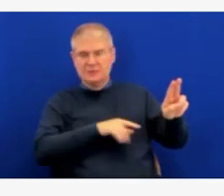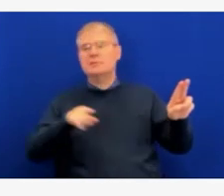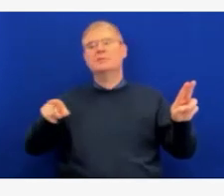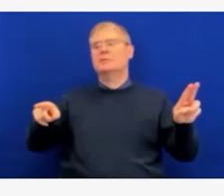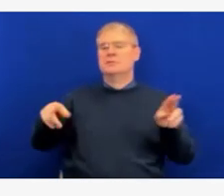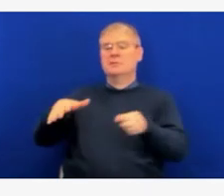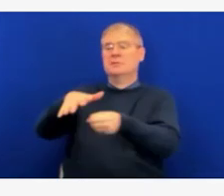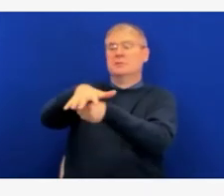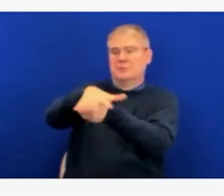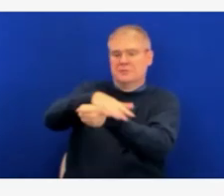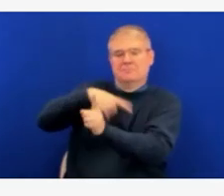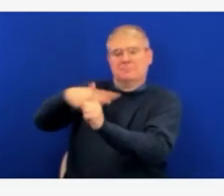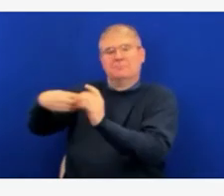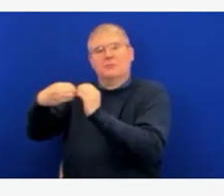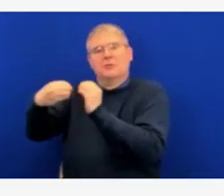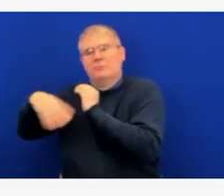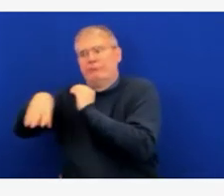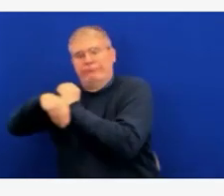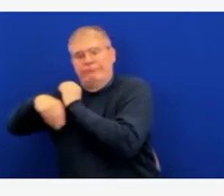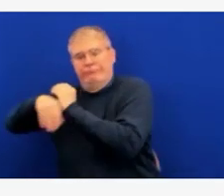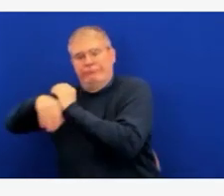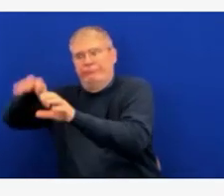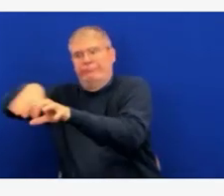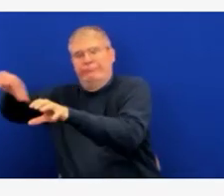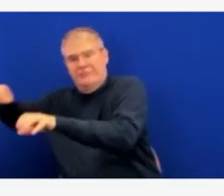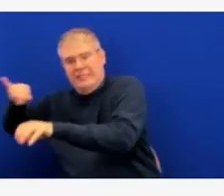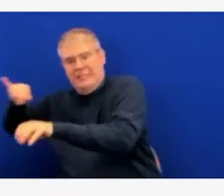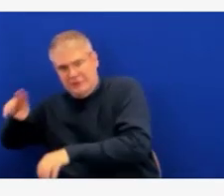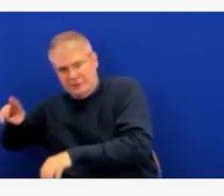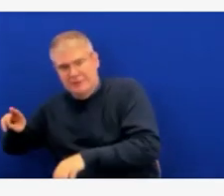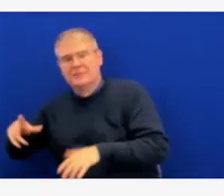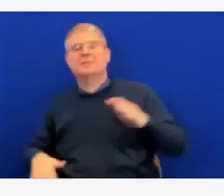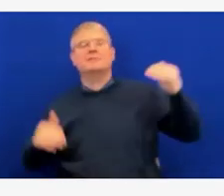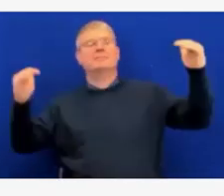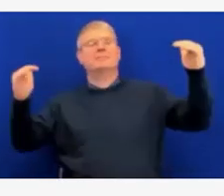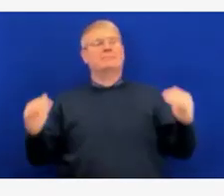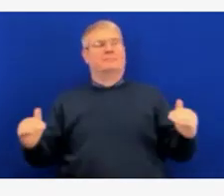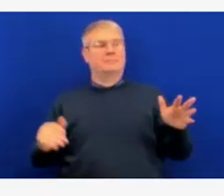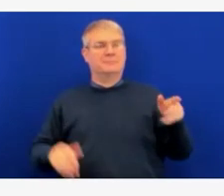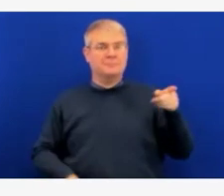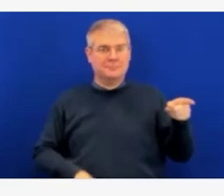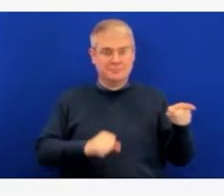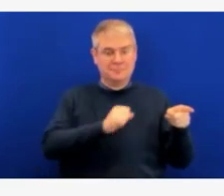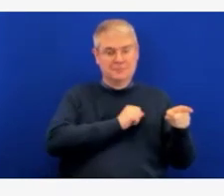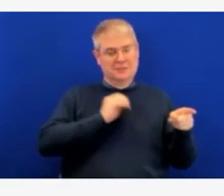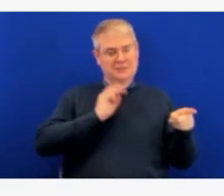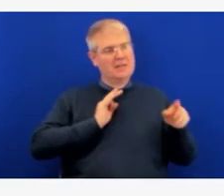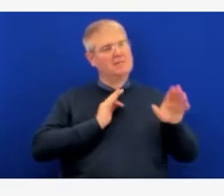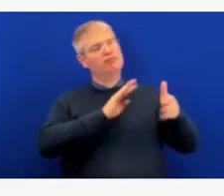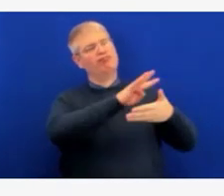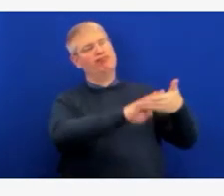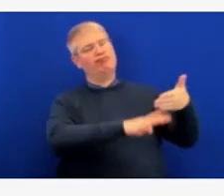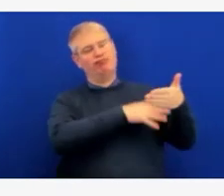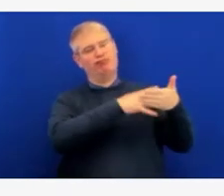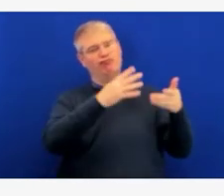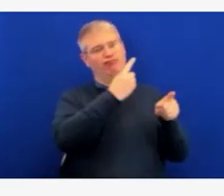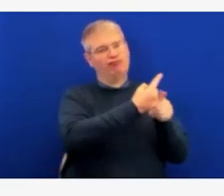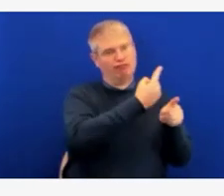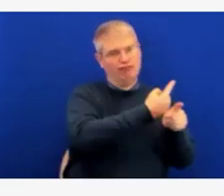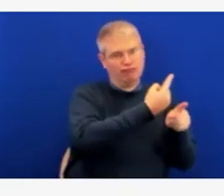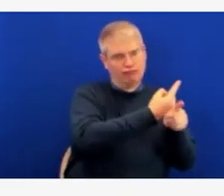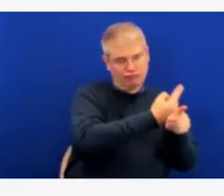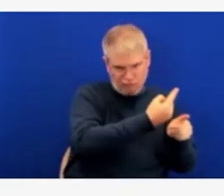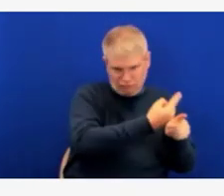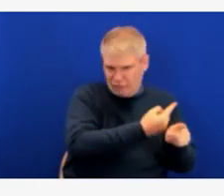In addition, staffing. Staffing has been overrun by the number of patients, even with the additional staff that have been provided by our federal partners and the National